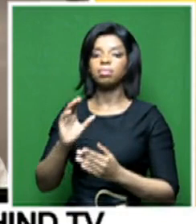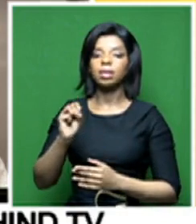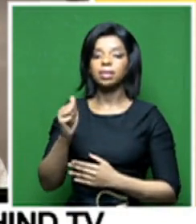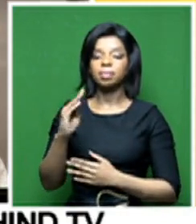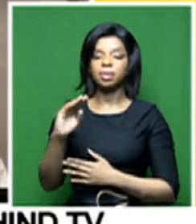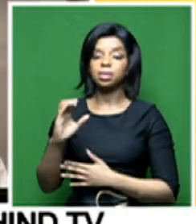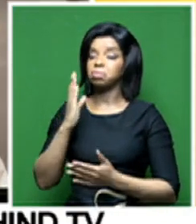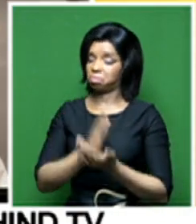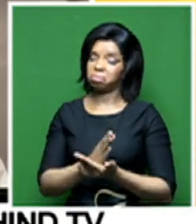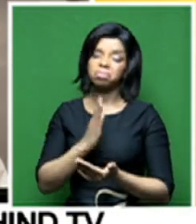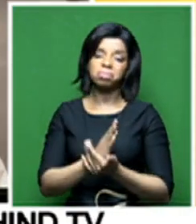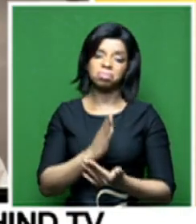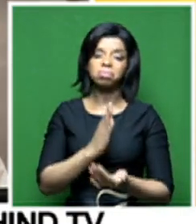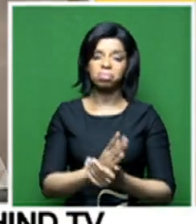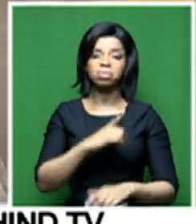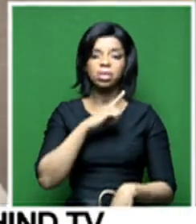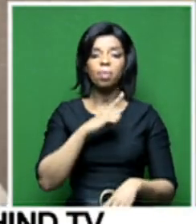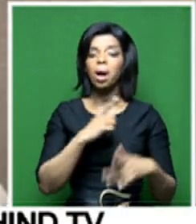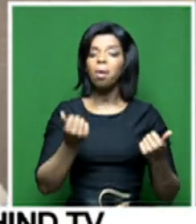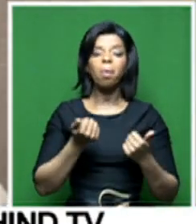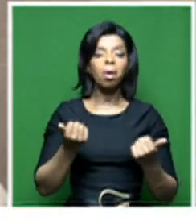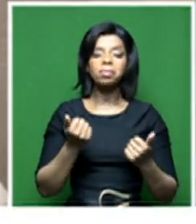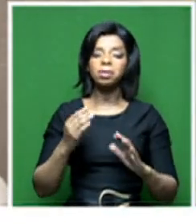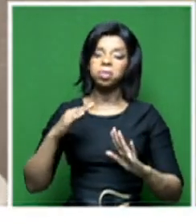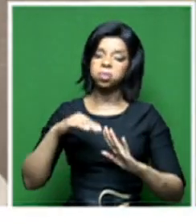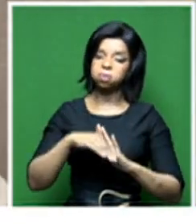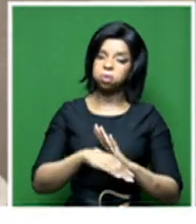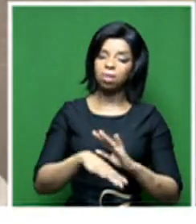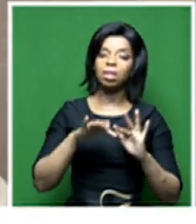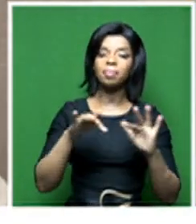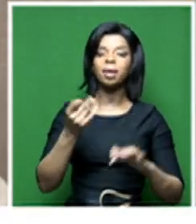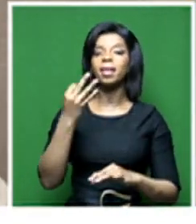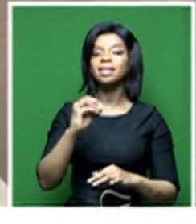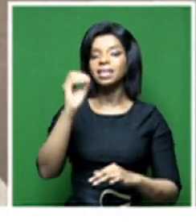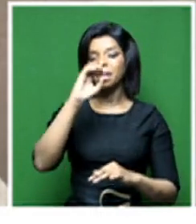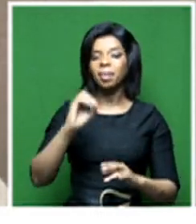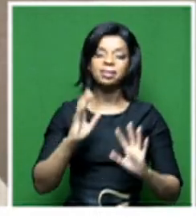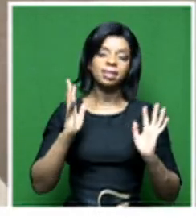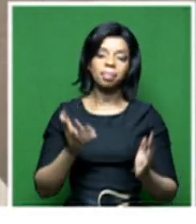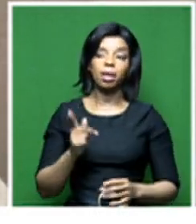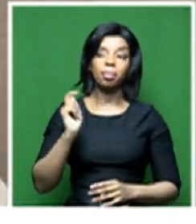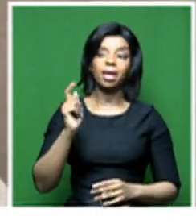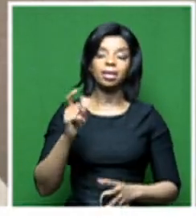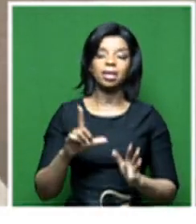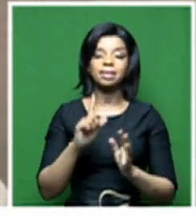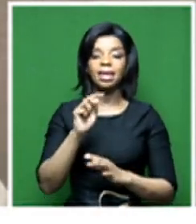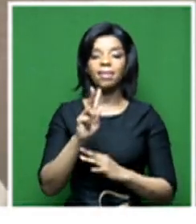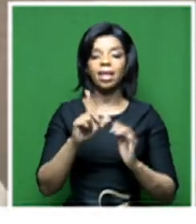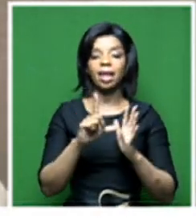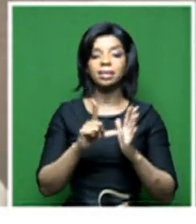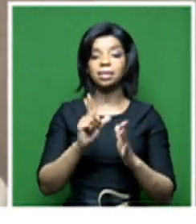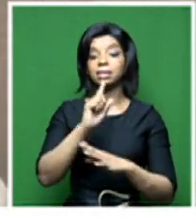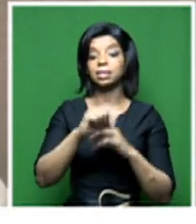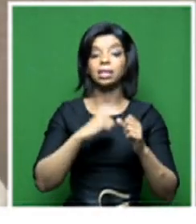Absolutely, because it's on a downward spiral. 30% compliance, I can tell you next year it'll be 25%, the year after that it'll be